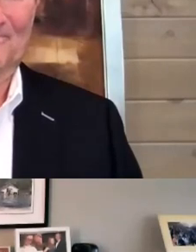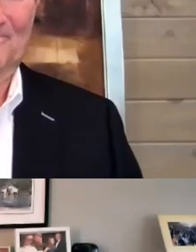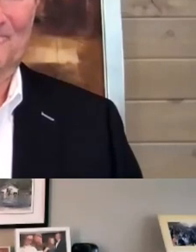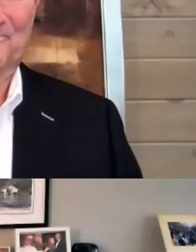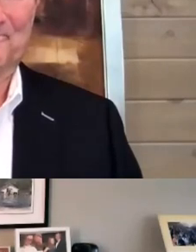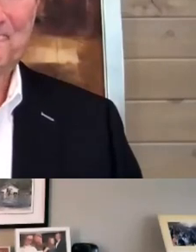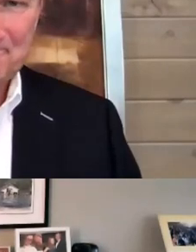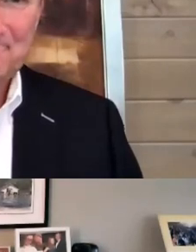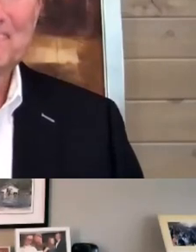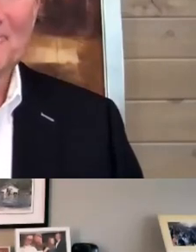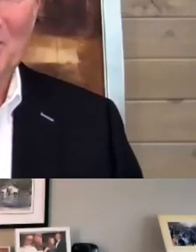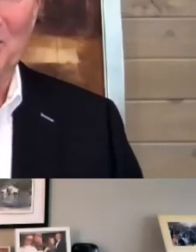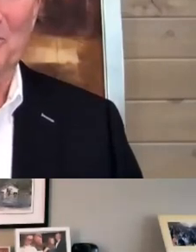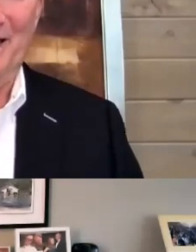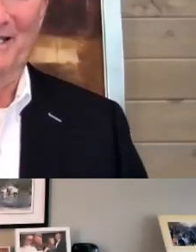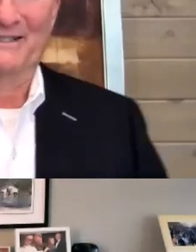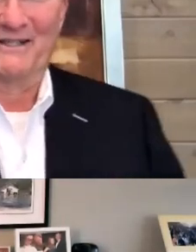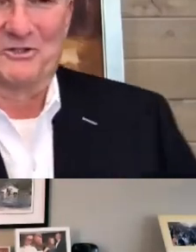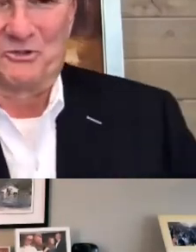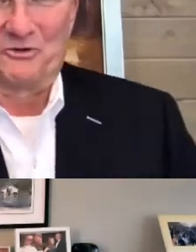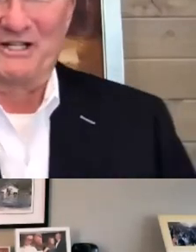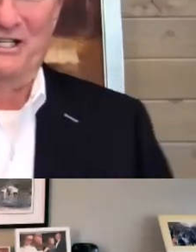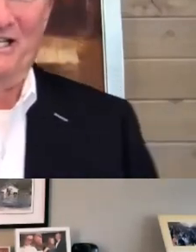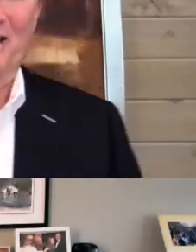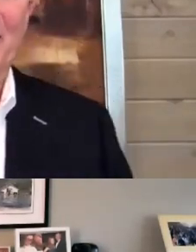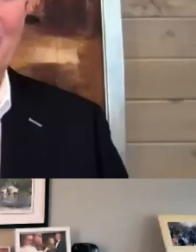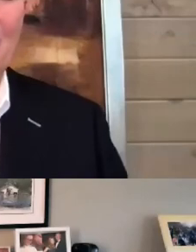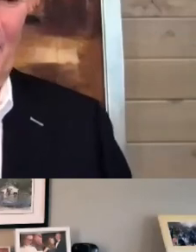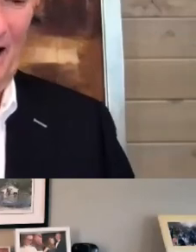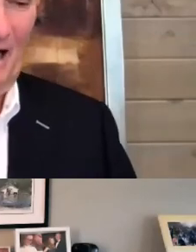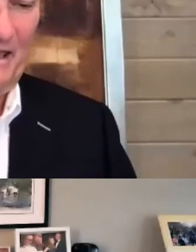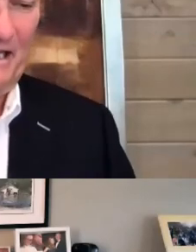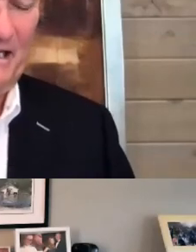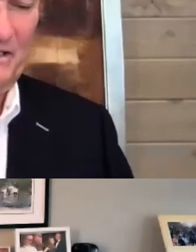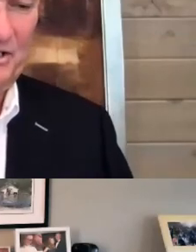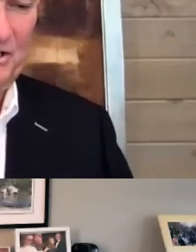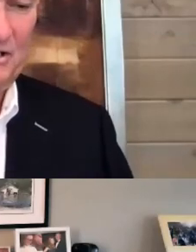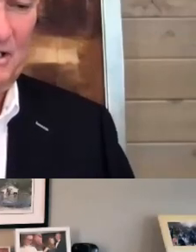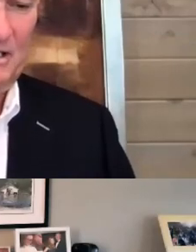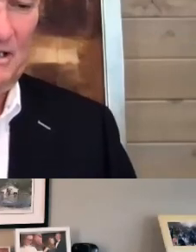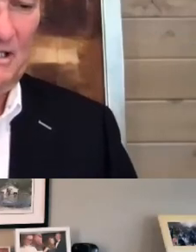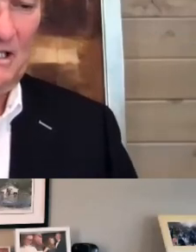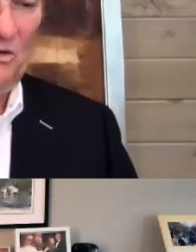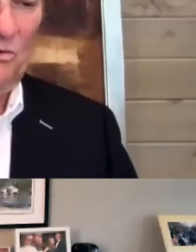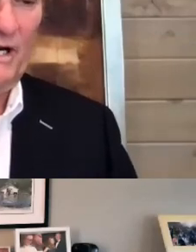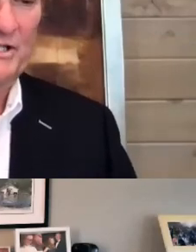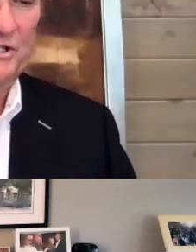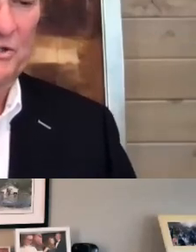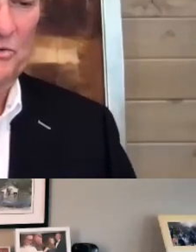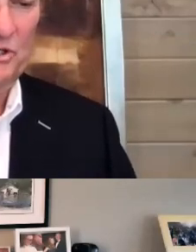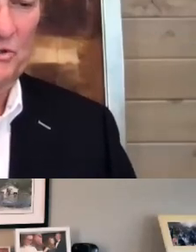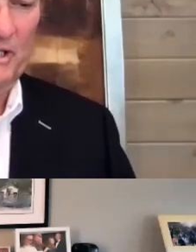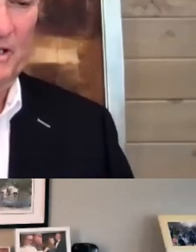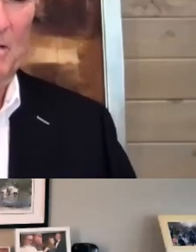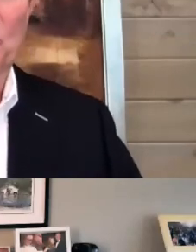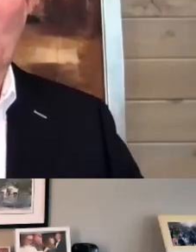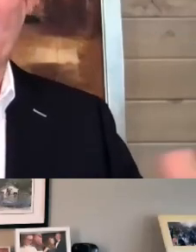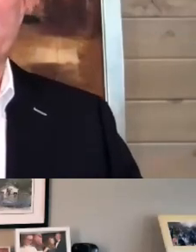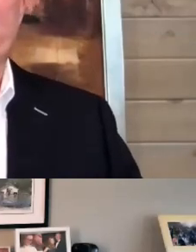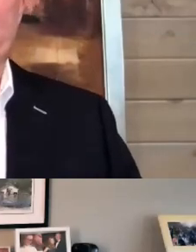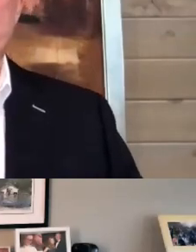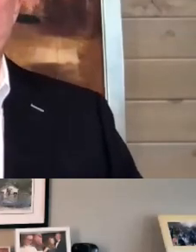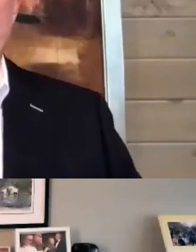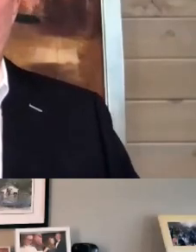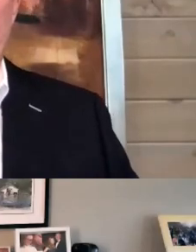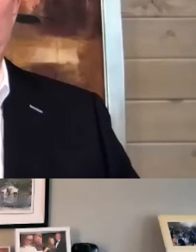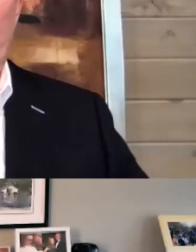once. Brian? Great. Those are great, Jen. Again, I think it's, you know, one is to, to the broad